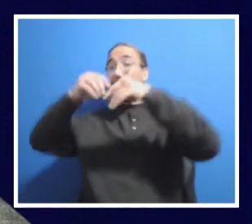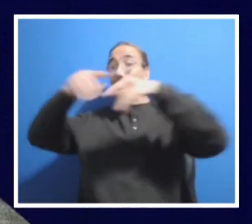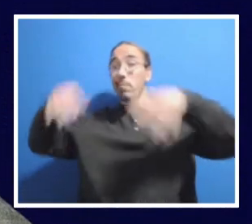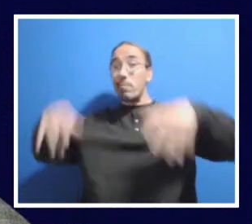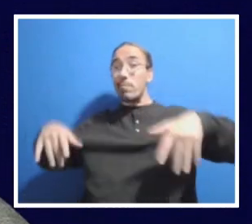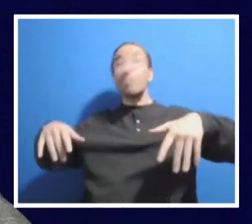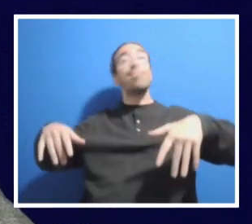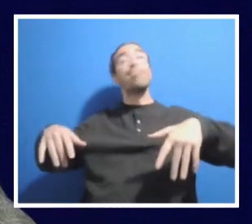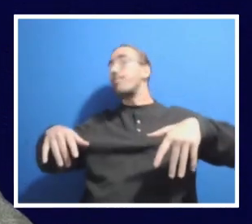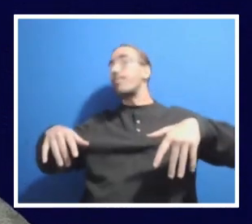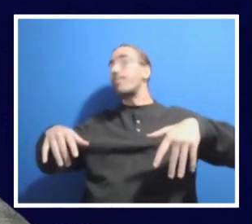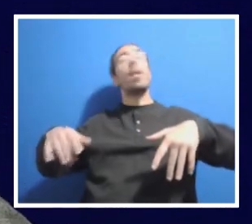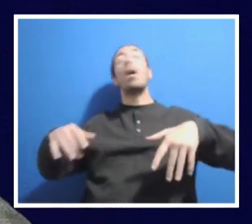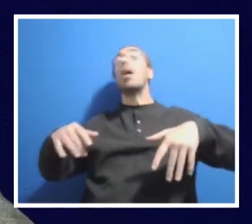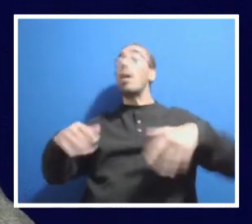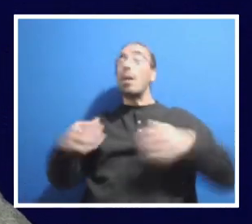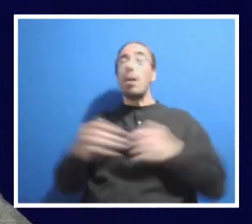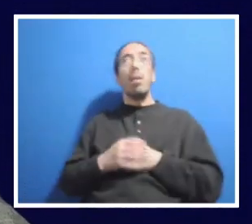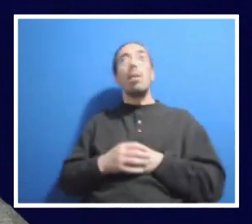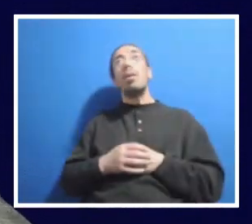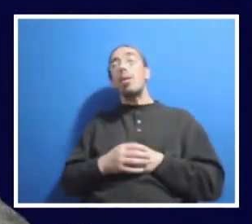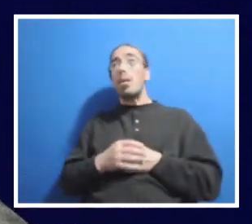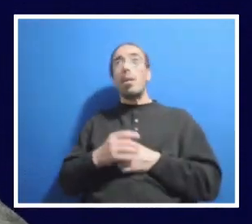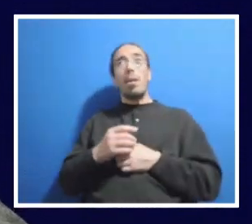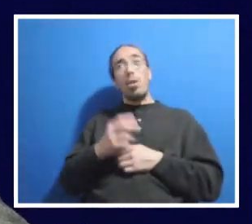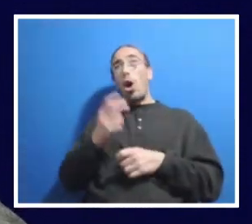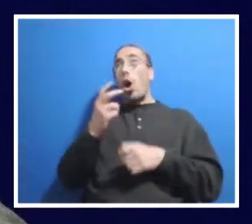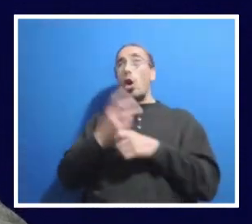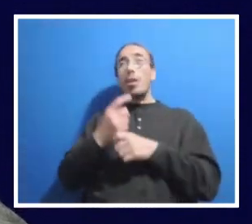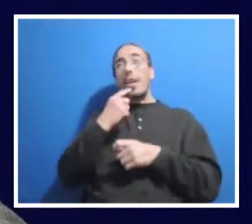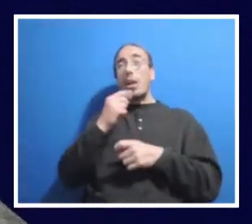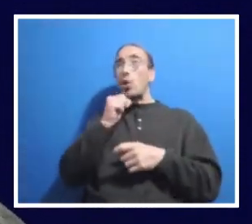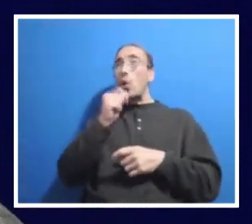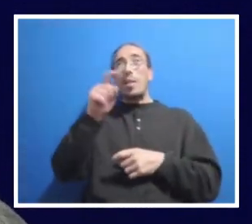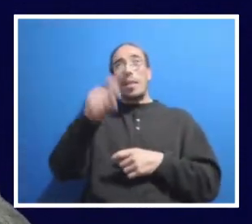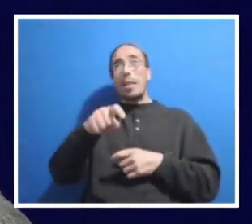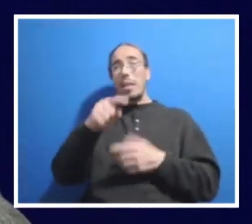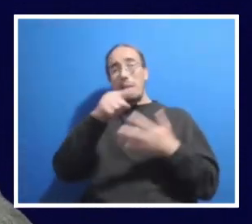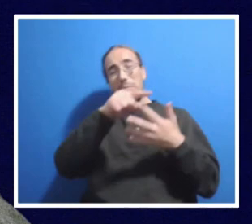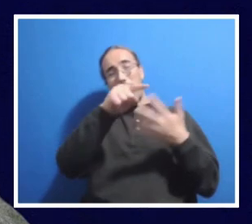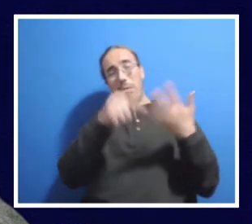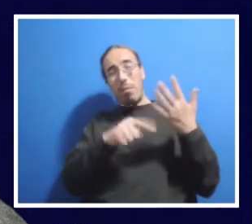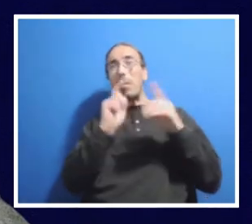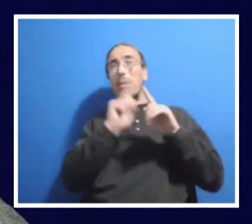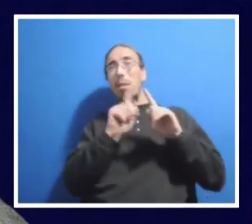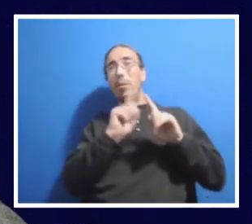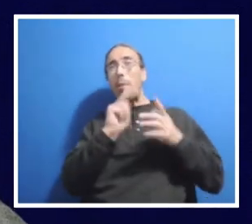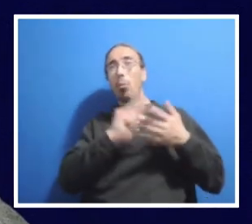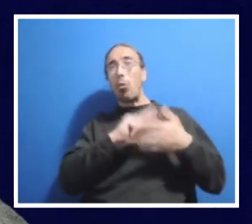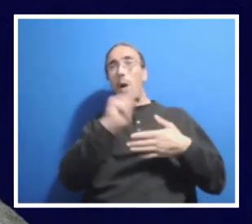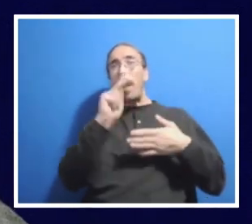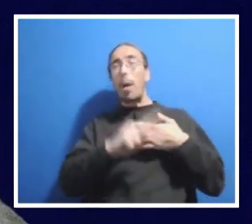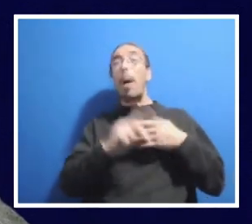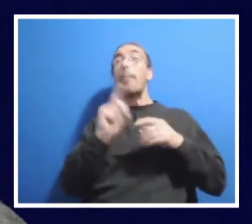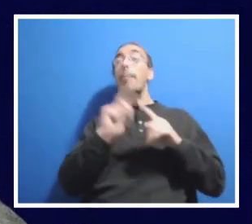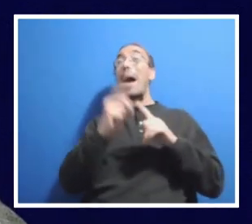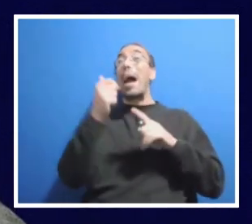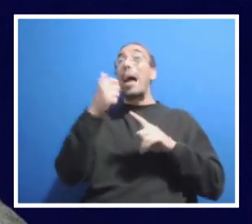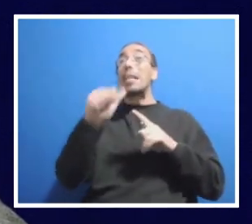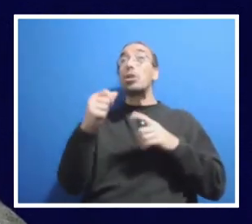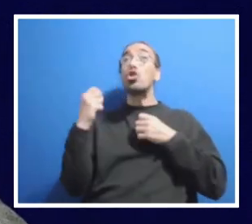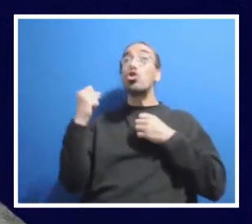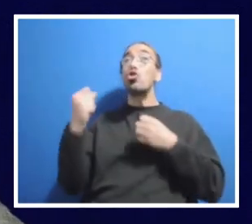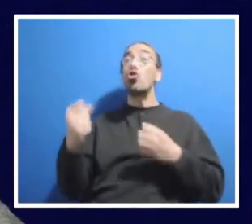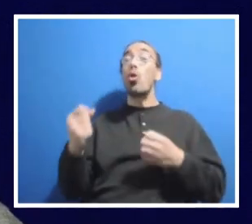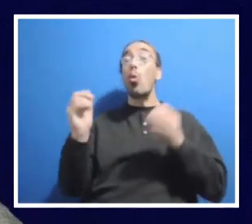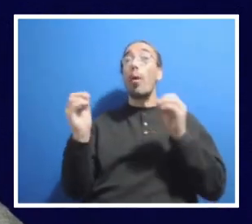programs and say we don't need that one, we don't need this one. What we do need to do, and any strong organization will do this, is look at the programs